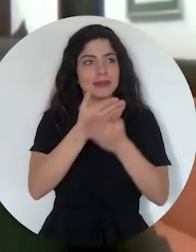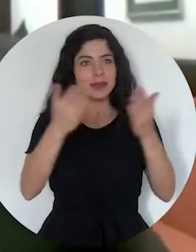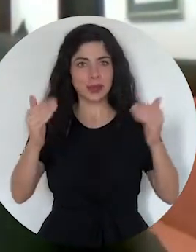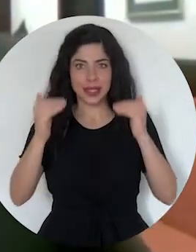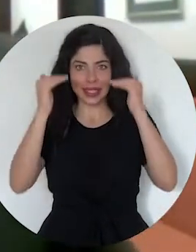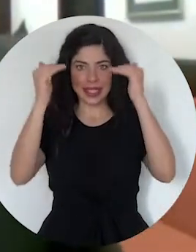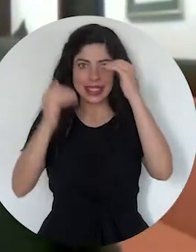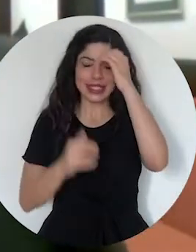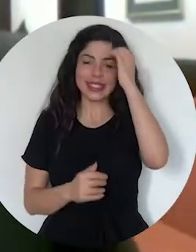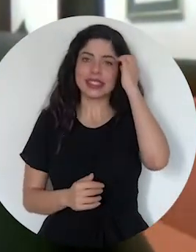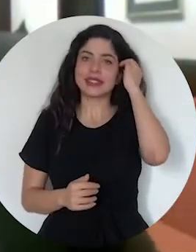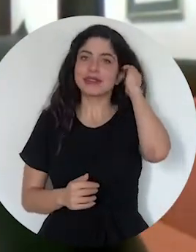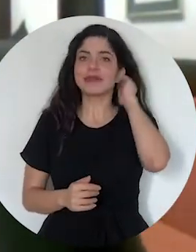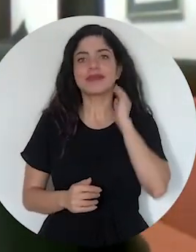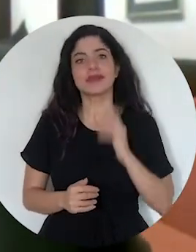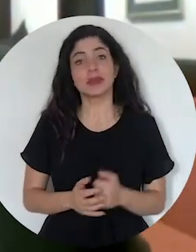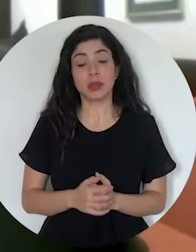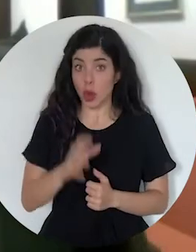Excellencies.